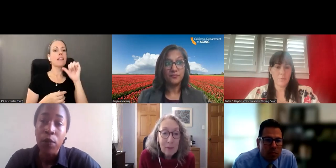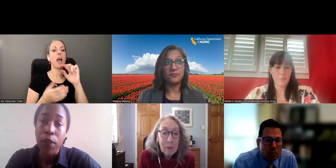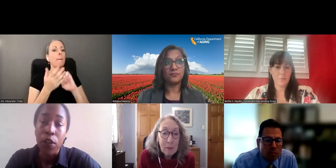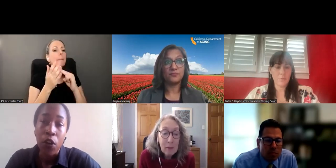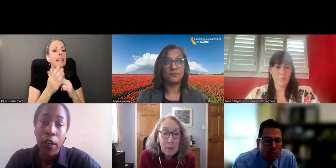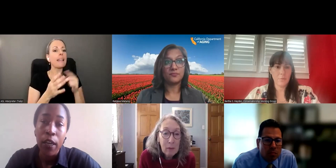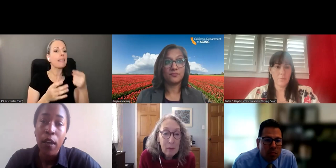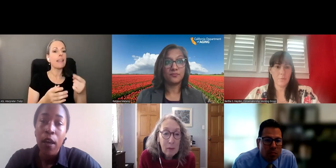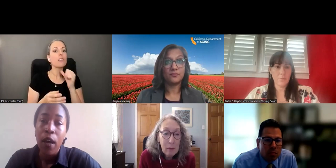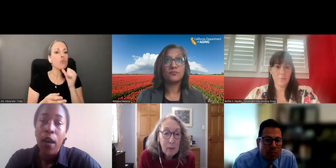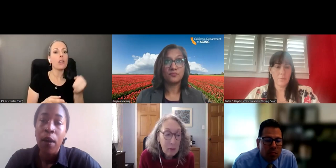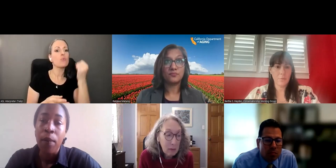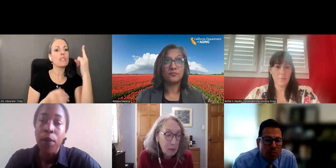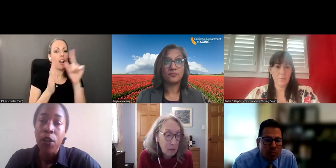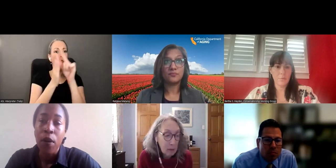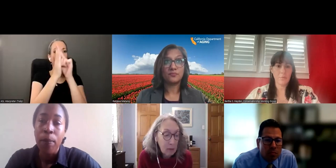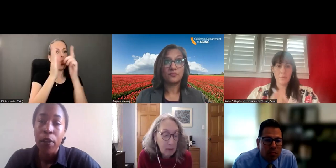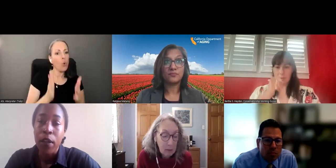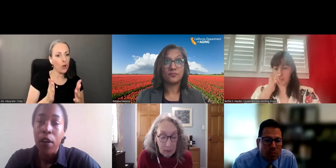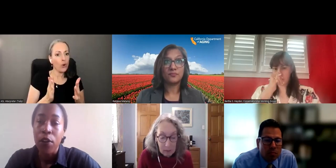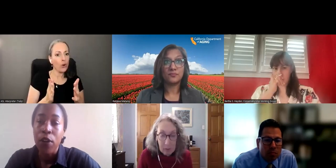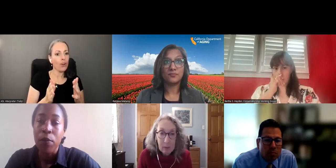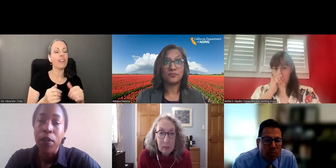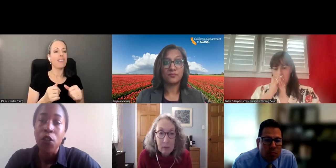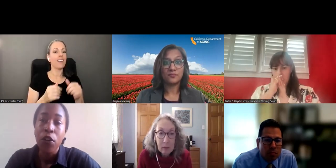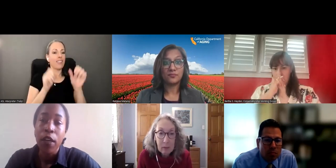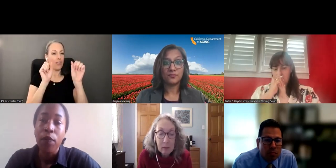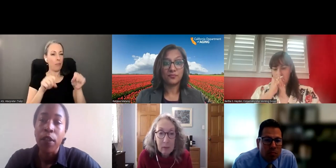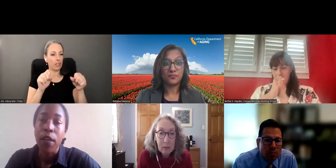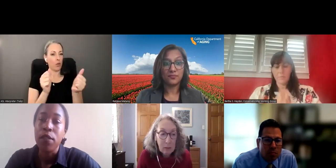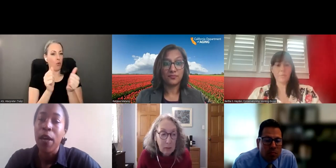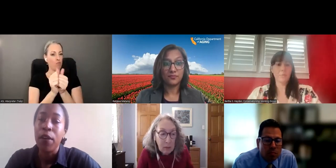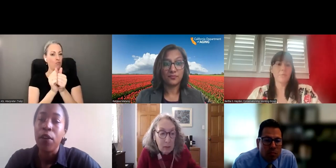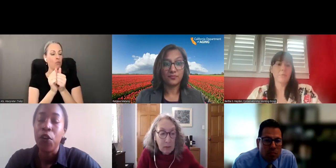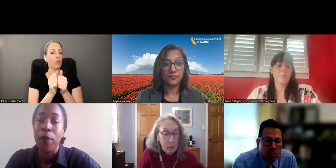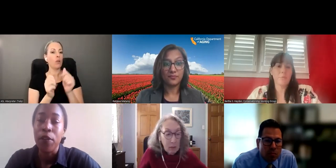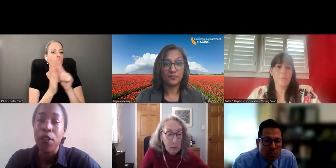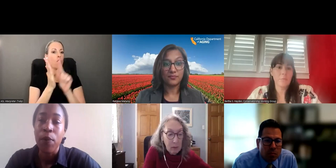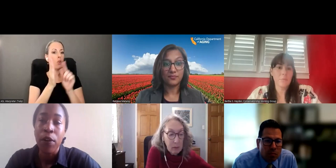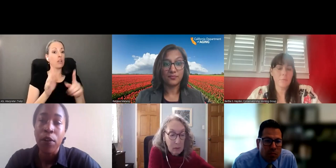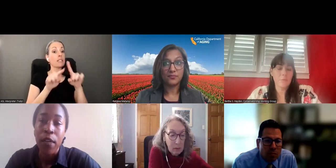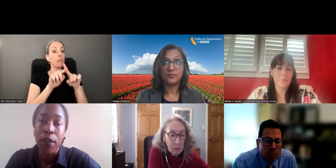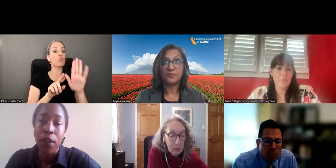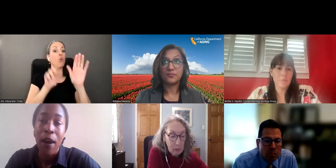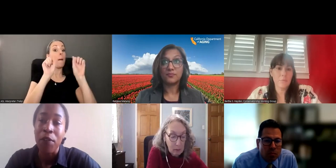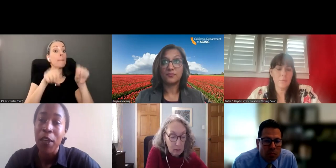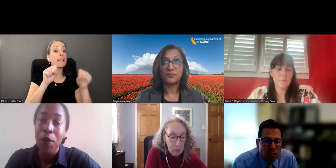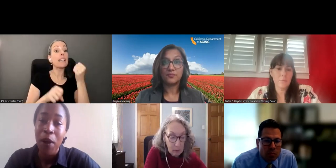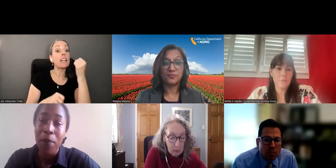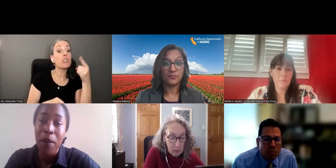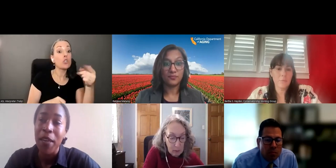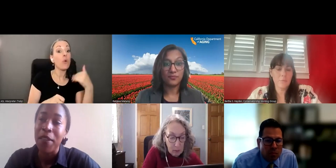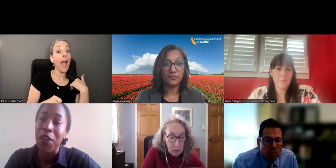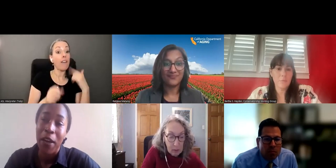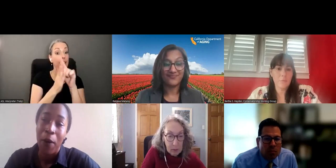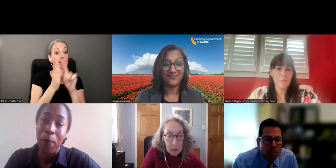contract with an attorney. Your ability to contract with an attorney really is dependent on your ability to understand that you have a legal